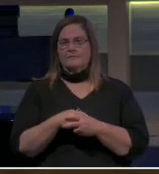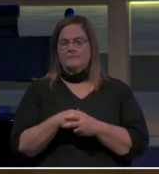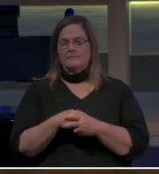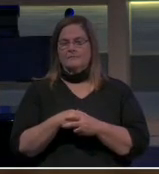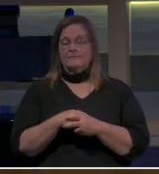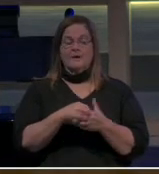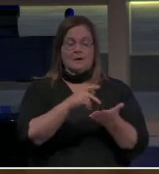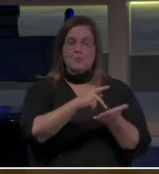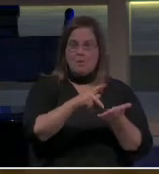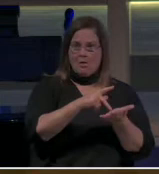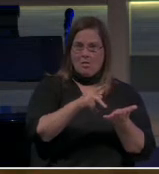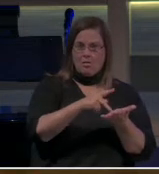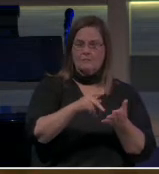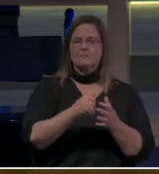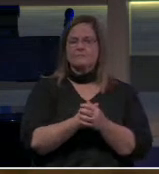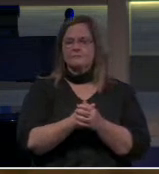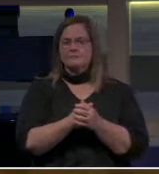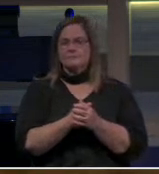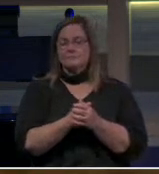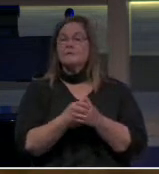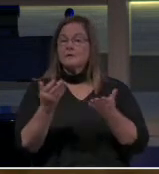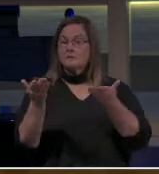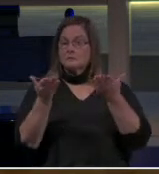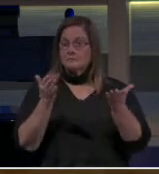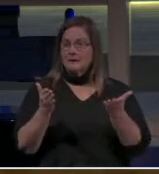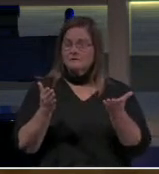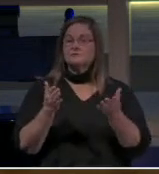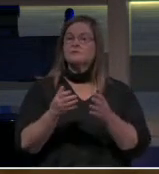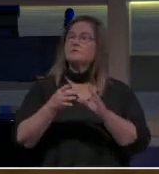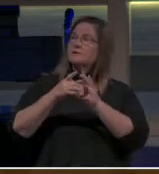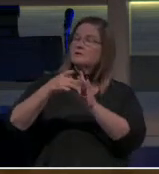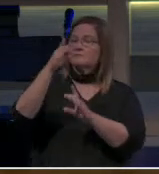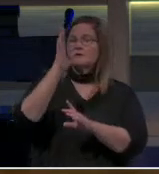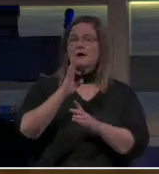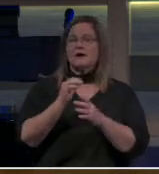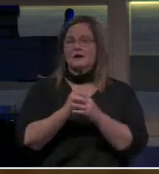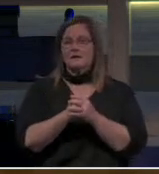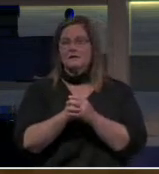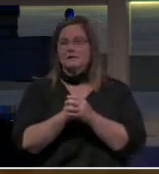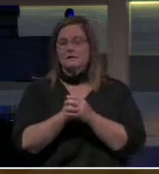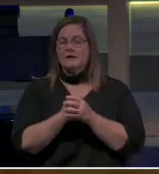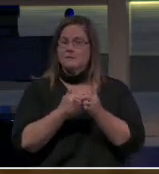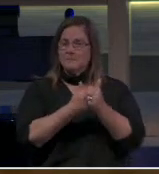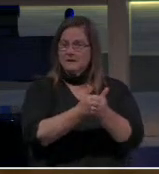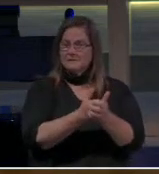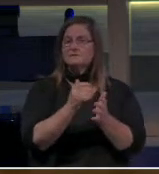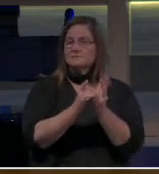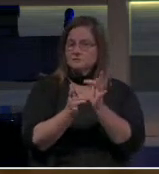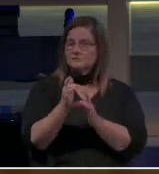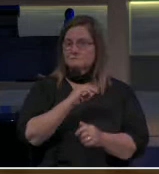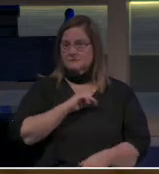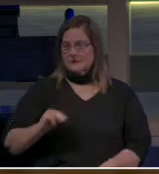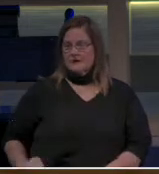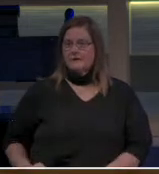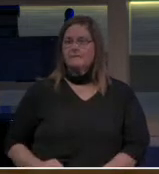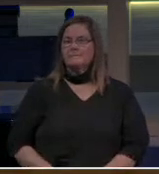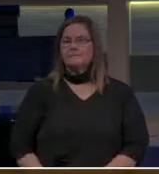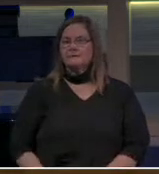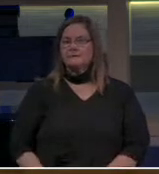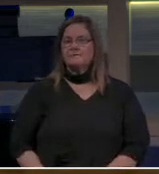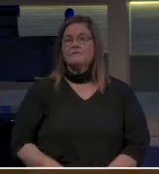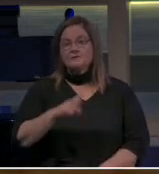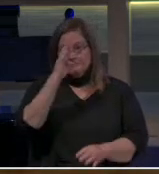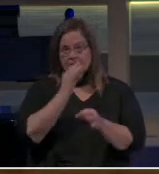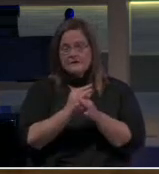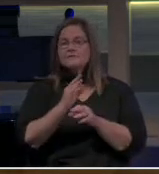Paul, a bondservant of God and an apostle of Jesus the Messiah, for the faith of